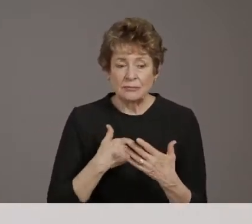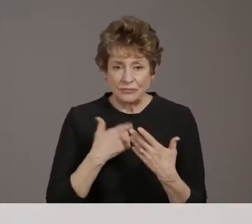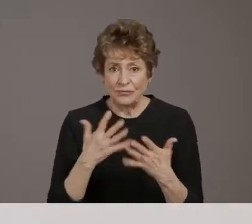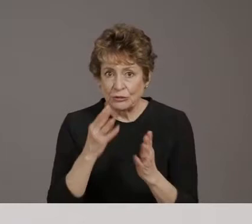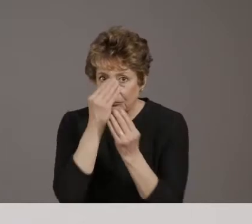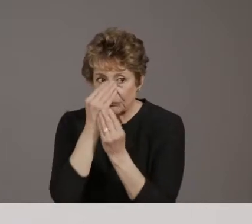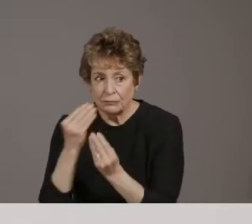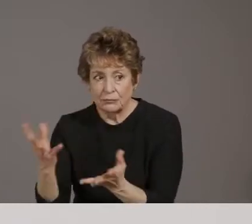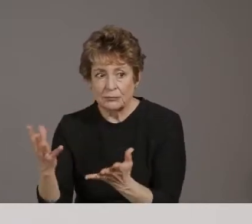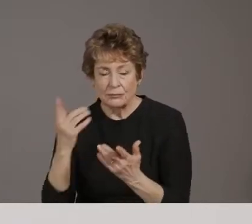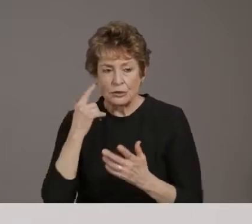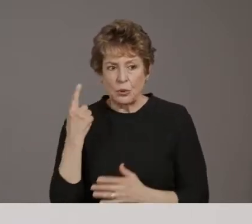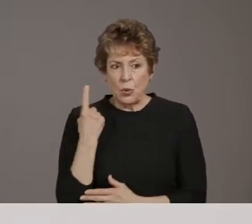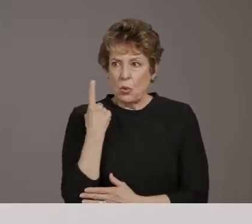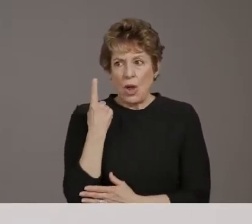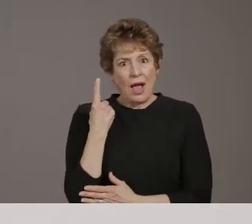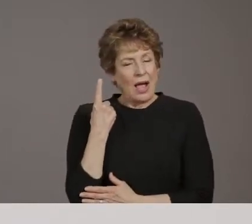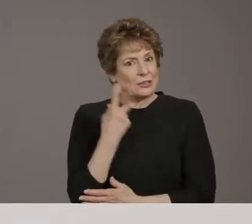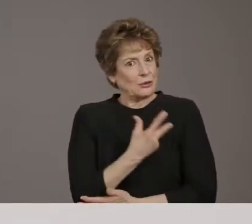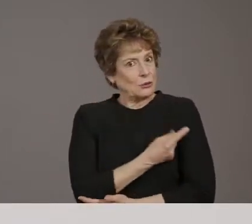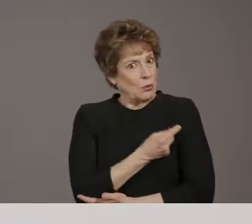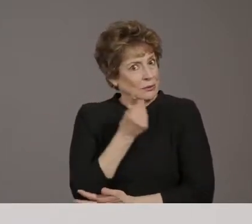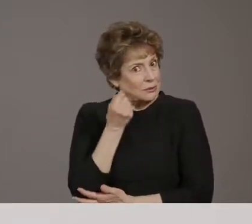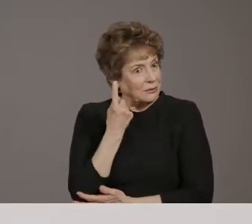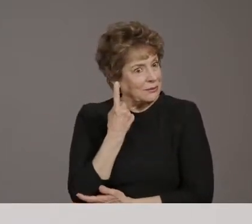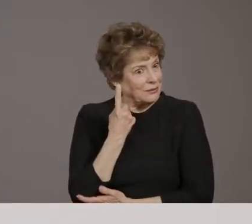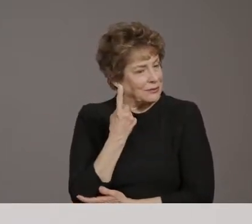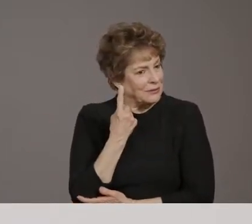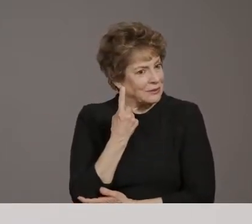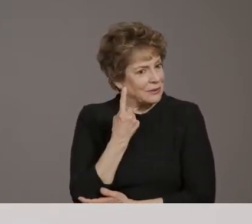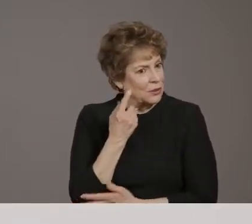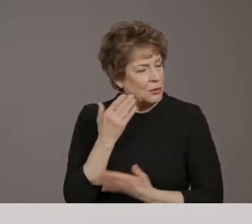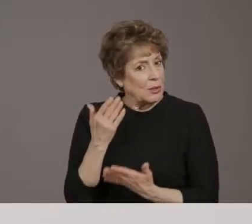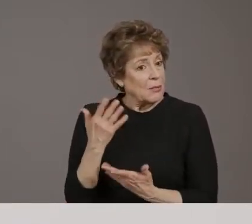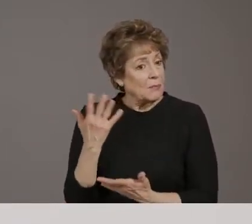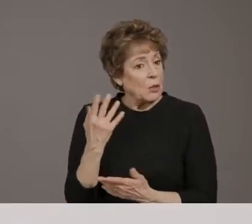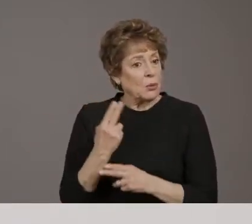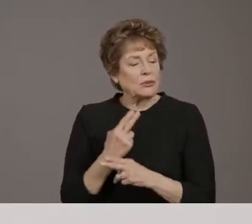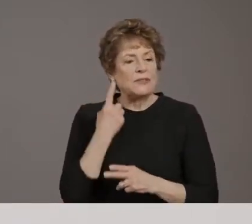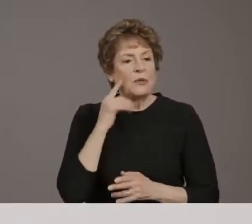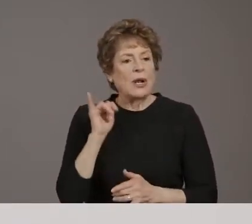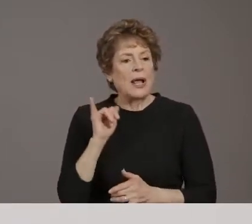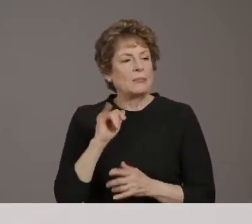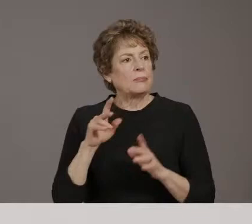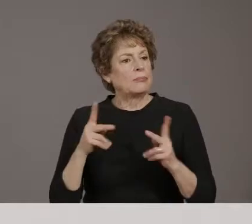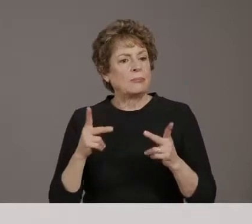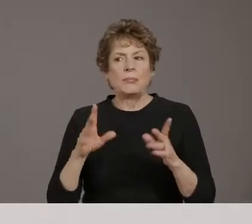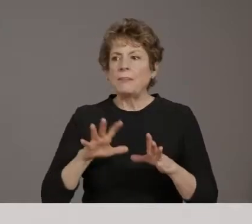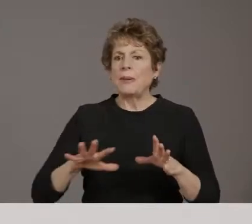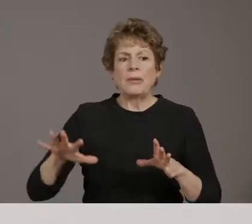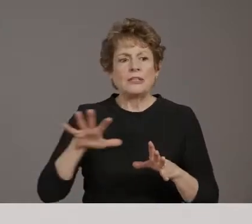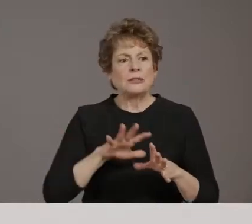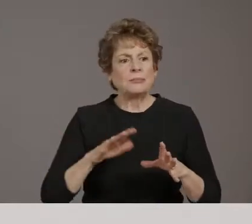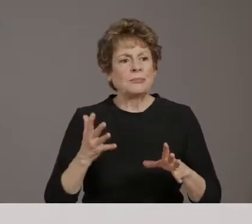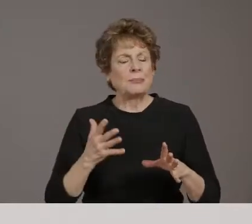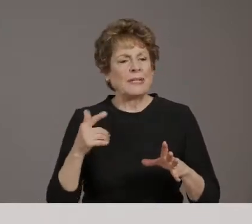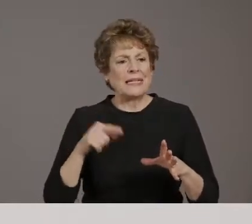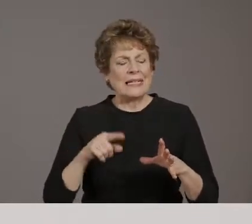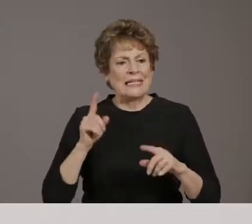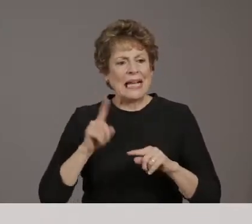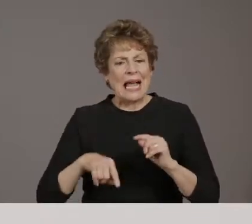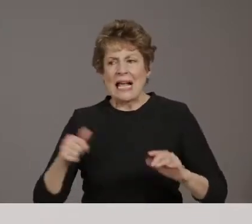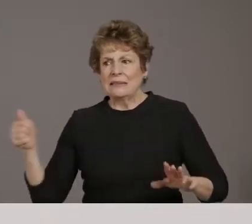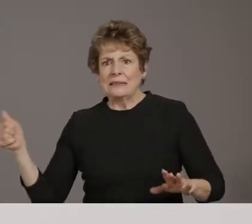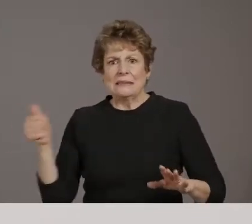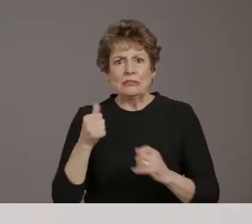is to potentially utilize it for populations that are, you know, populations that may have difficulty coming back or